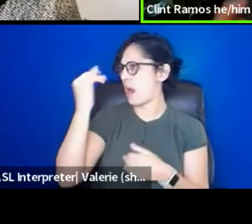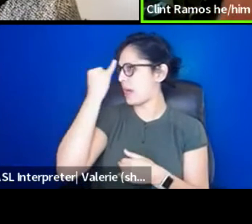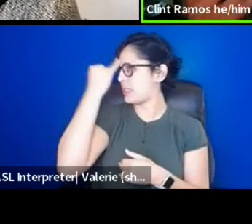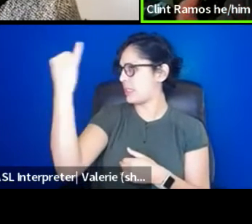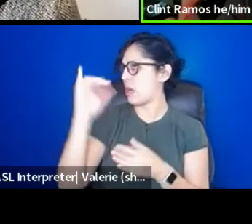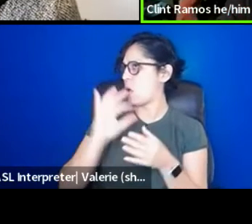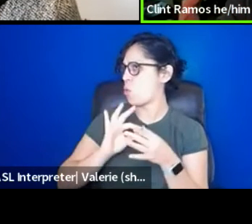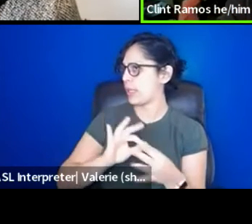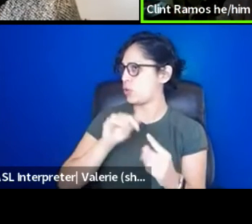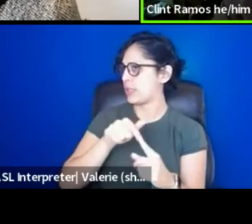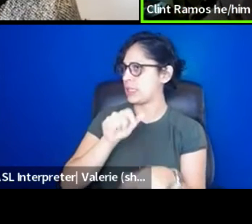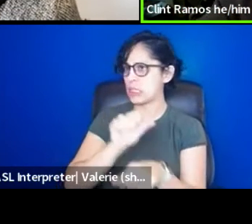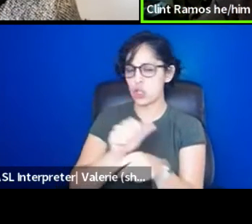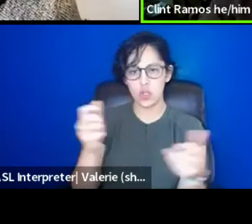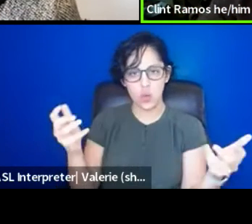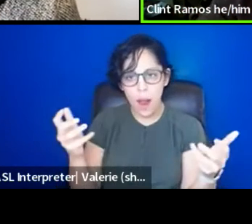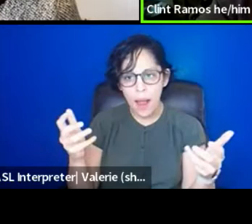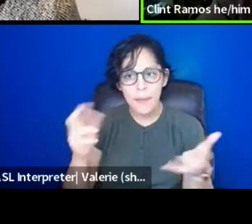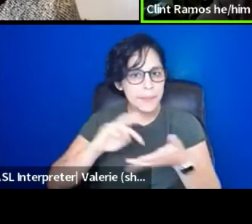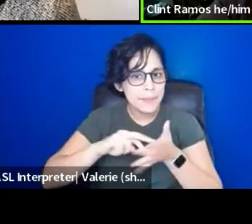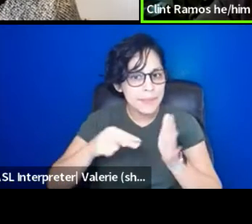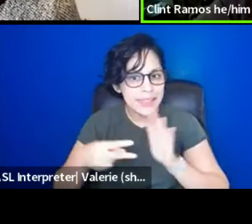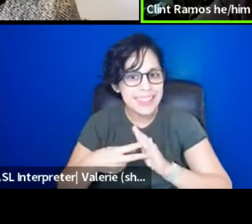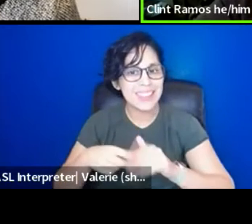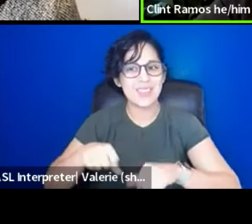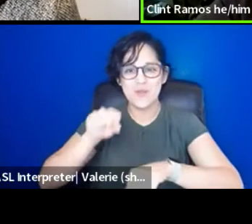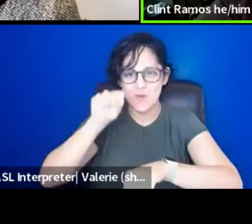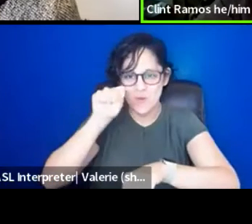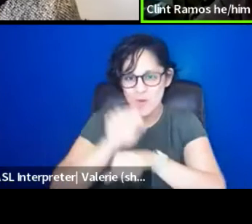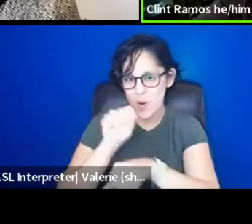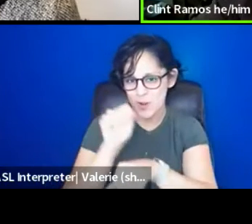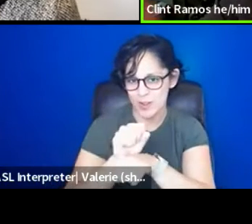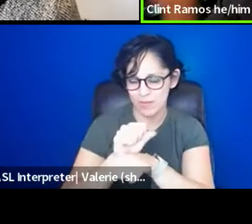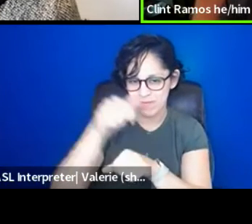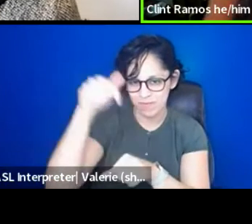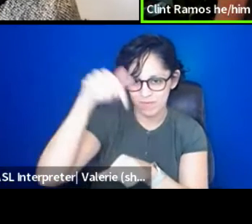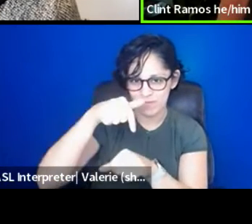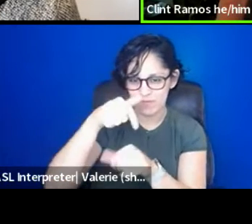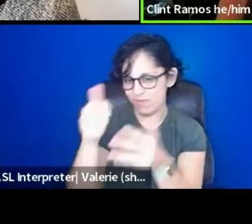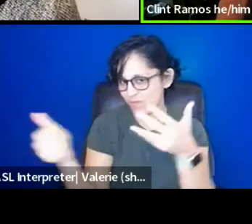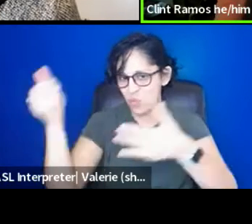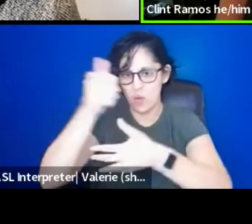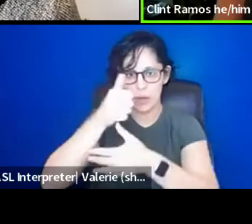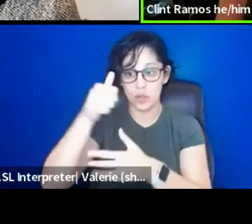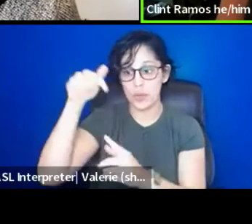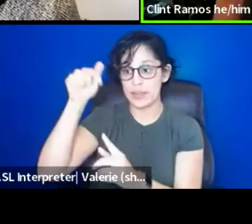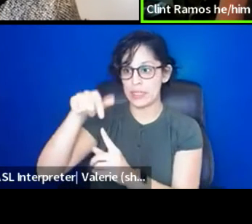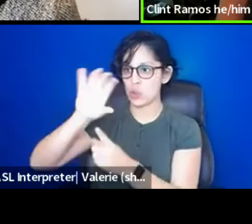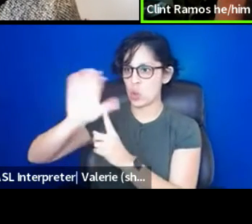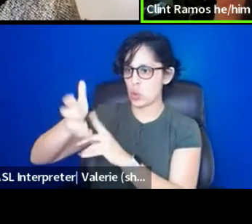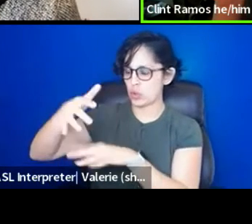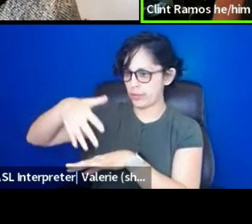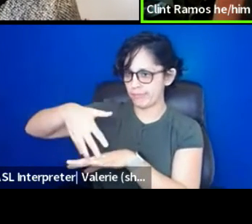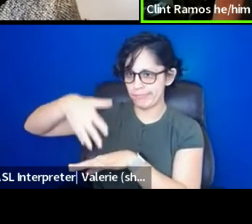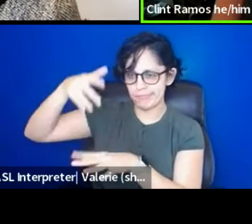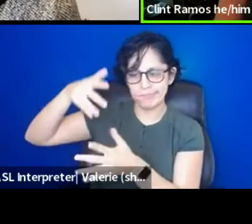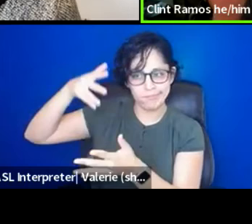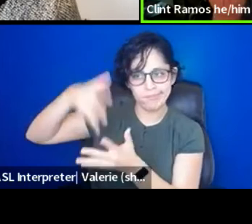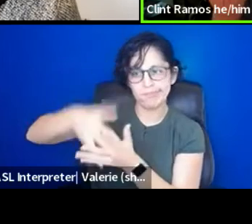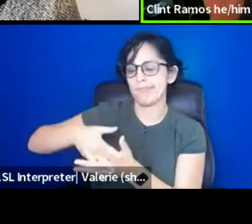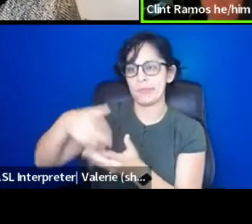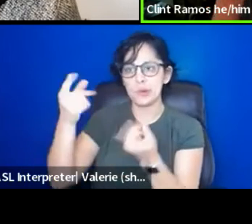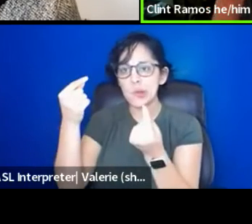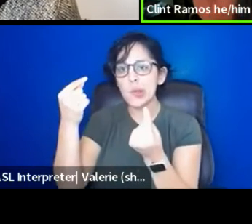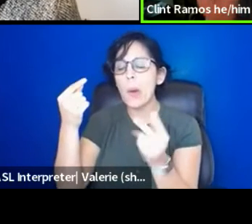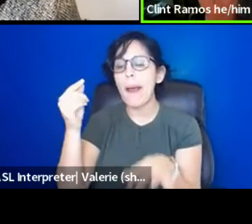country is work, right? And, but in that, like, there's always an inculcated culture that all you need to do is really keep your